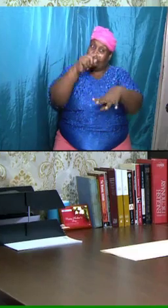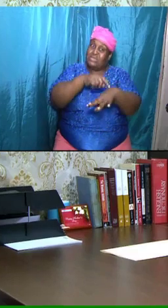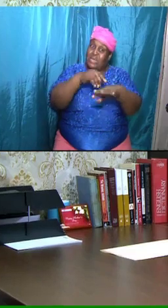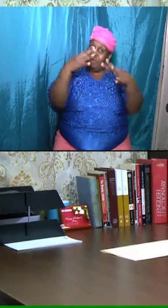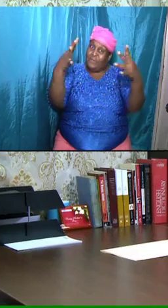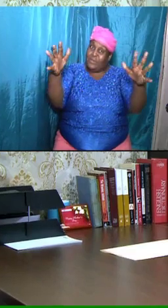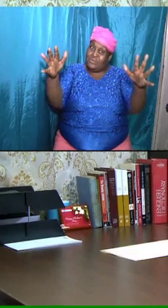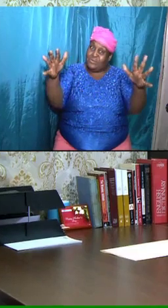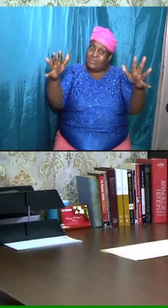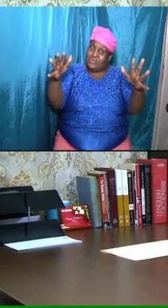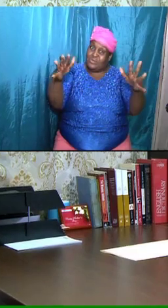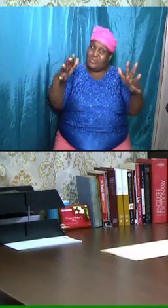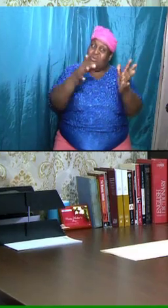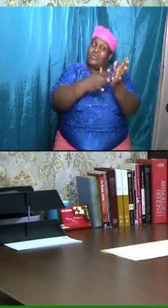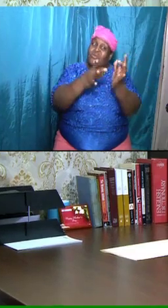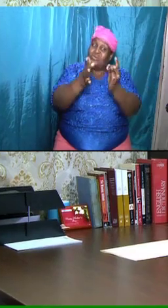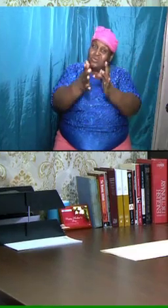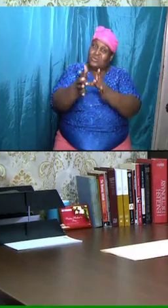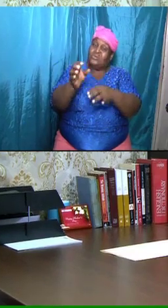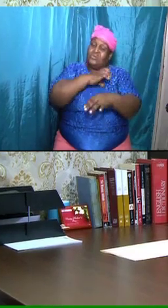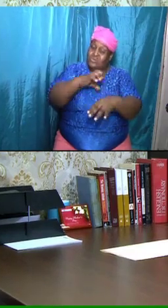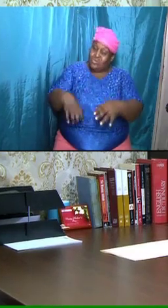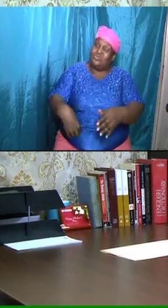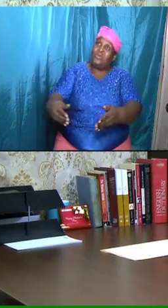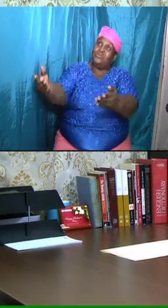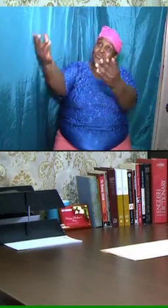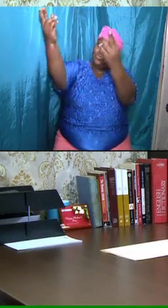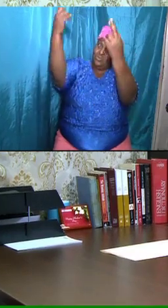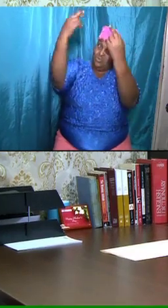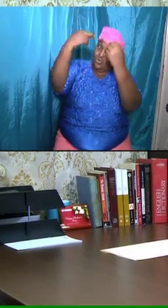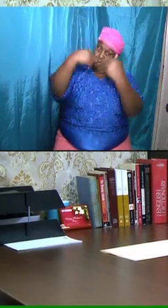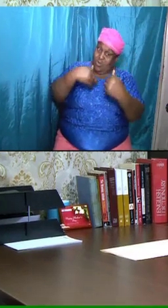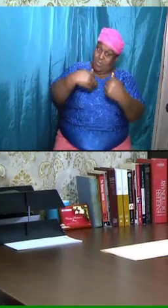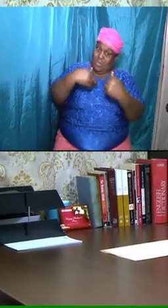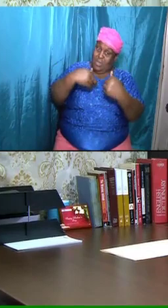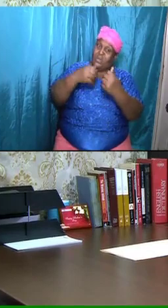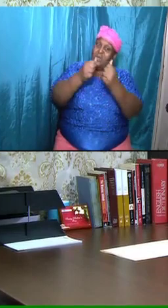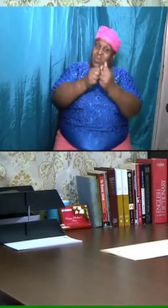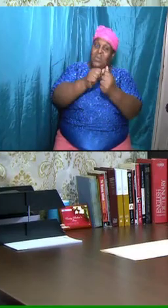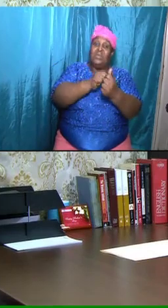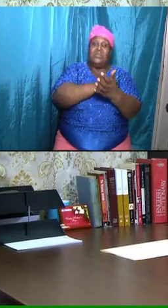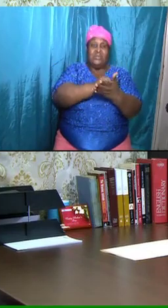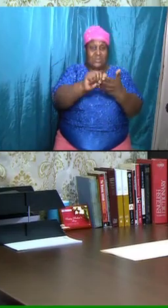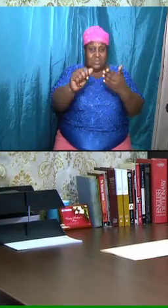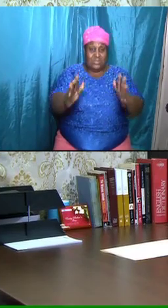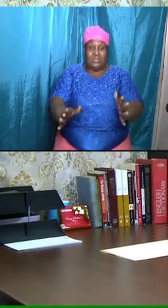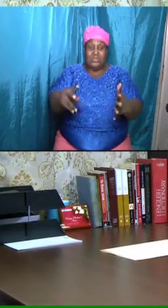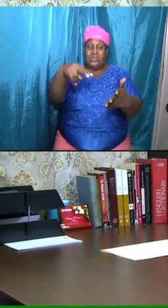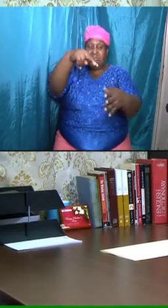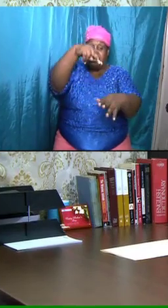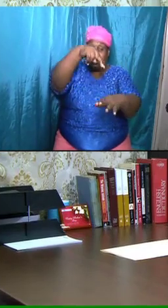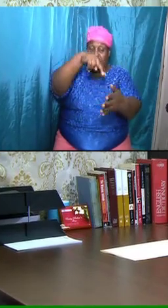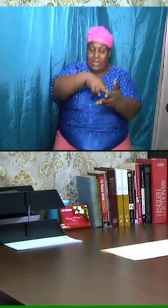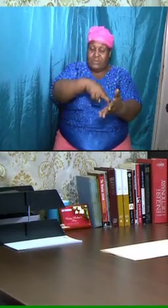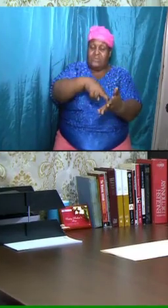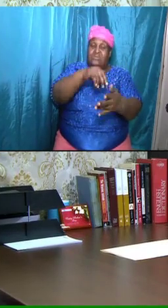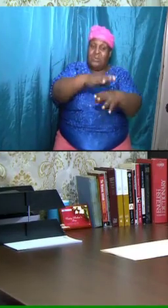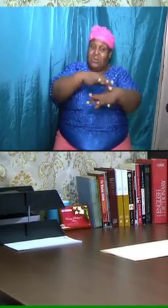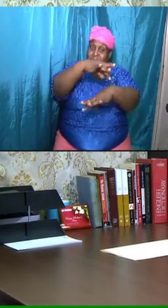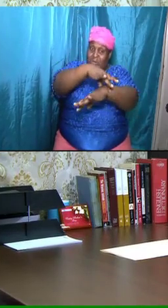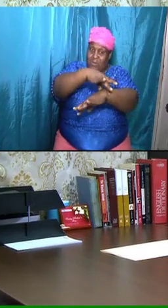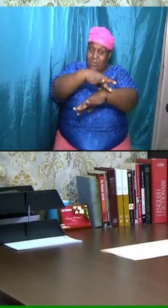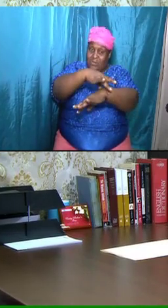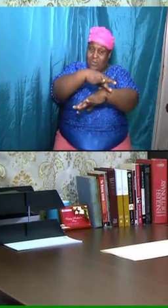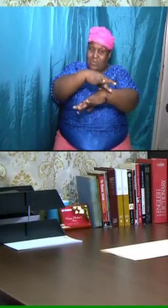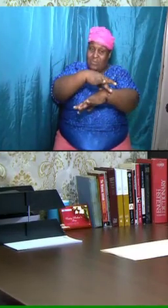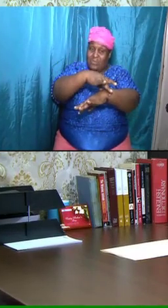Christ where he's going to come back with his sins and come to stand upon this very earth. And then right after that,